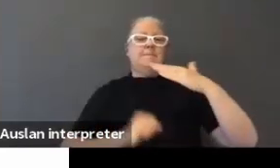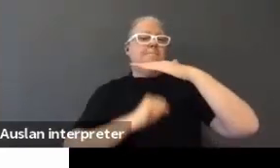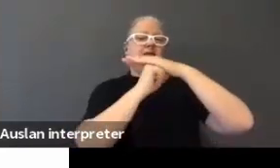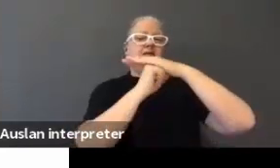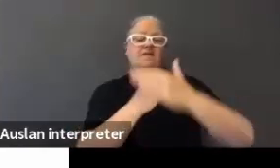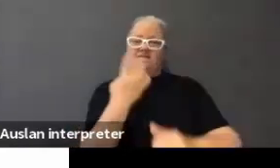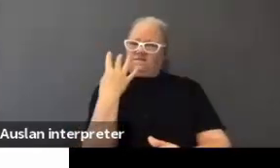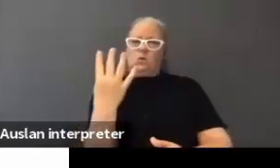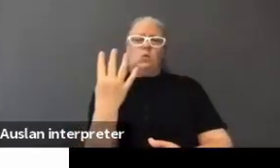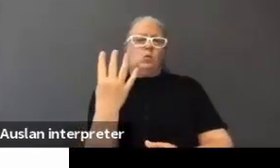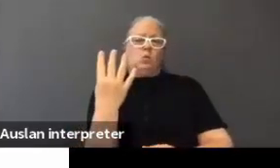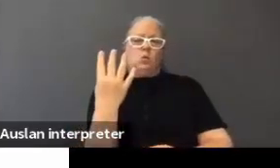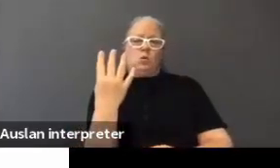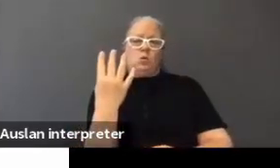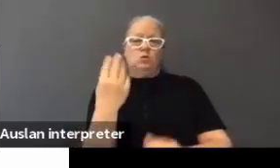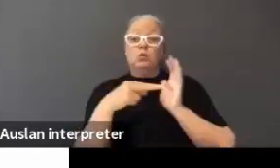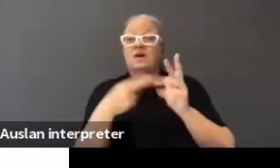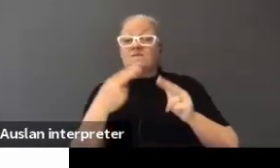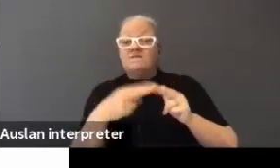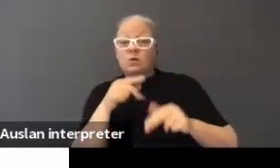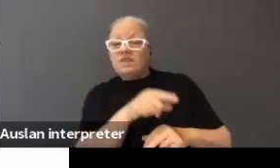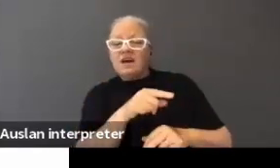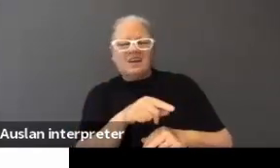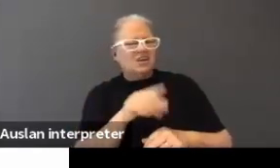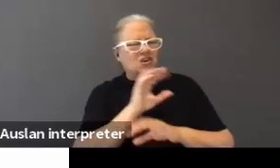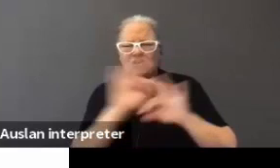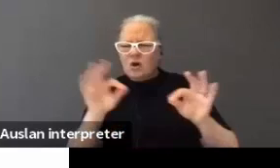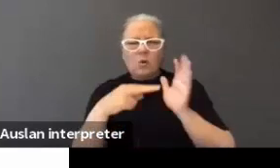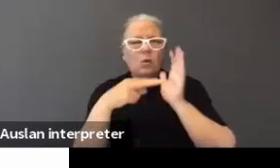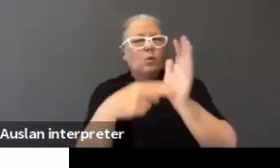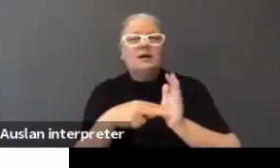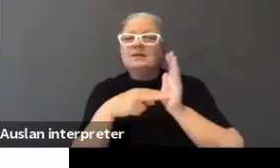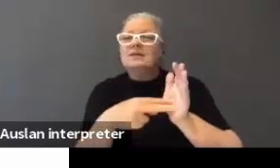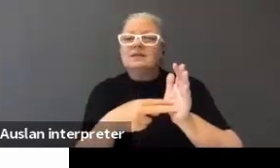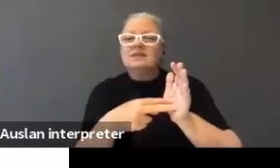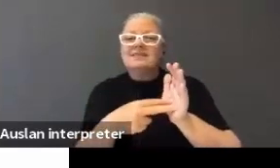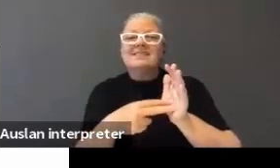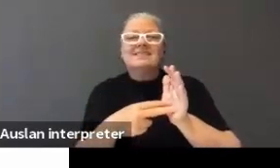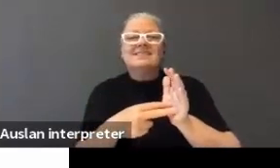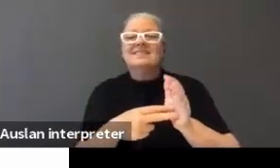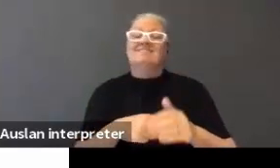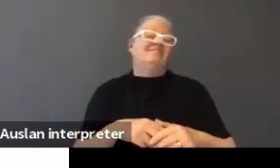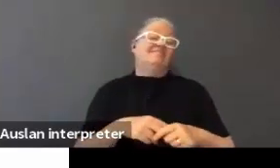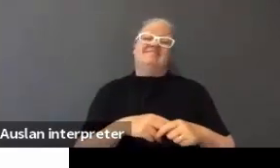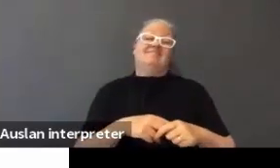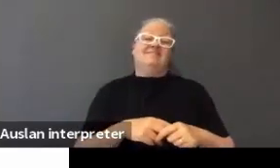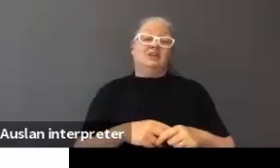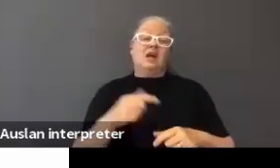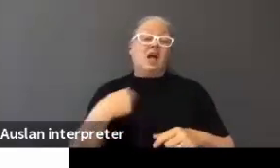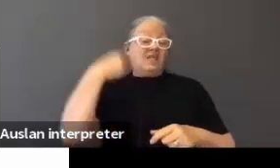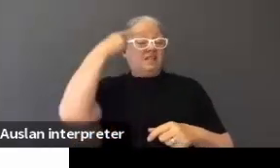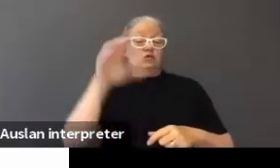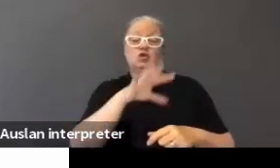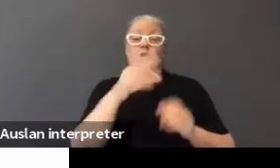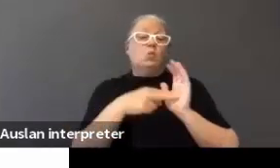should have to wait for captions. They should not have to wait. I don't think they should have to wait four days. But